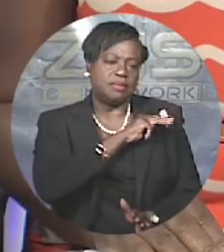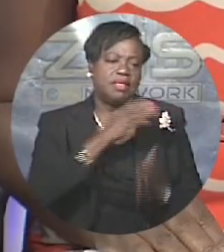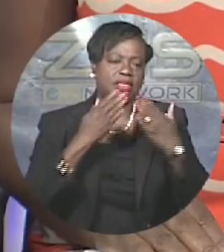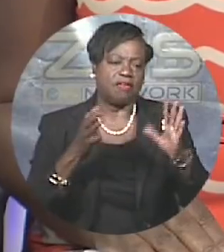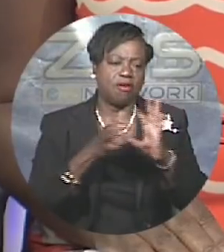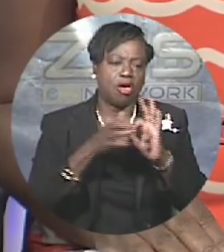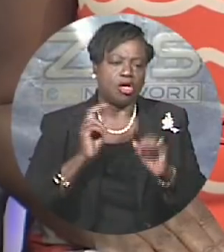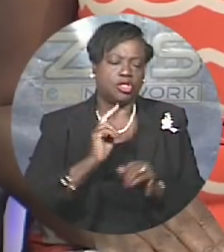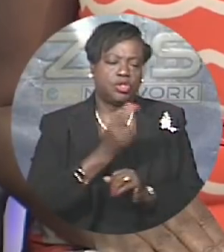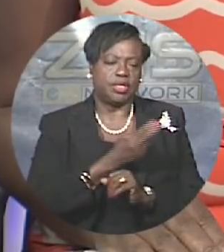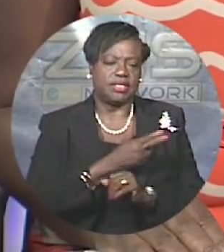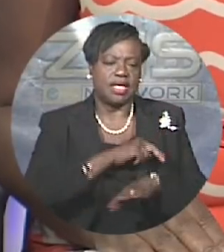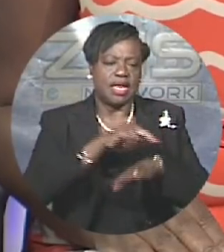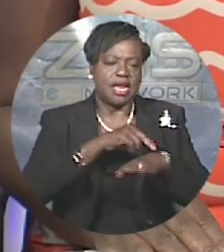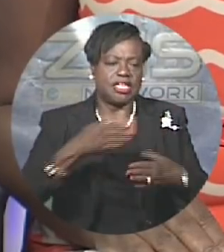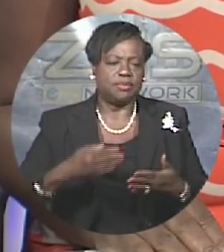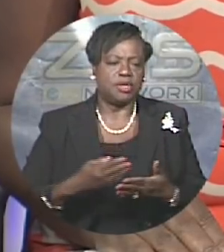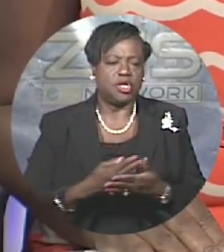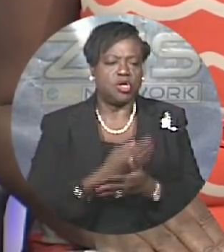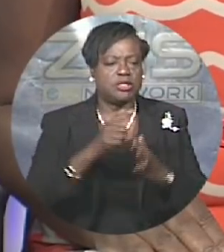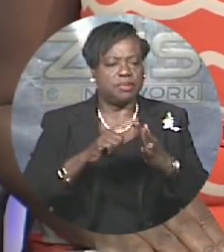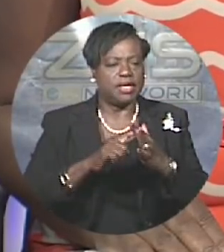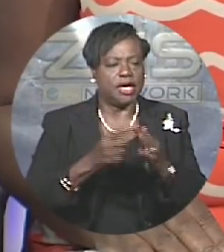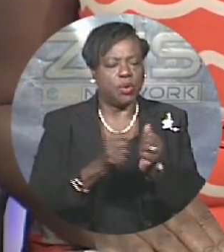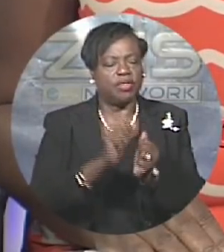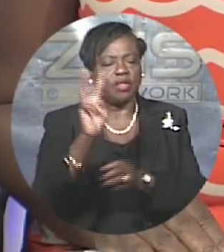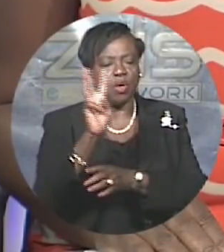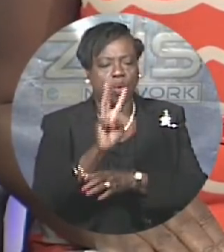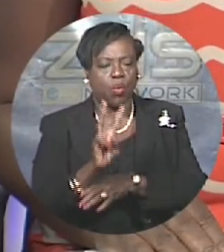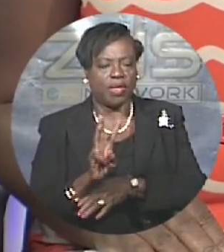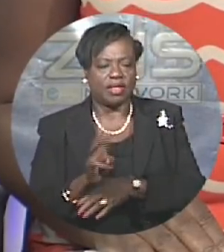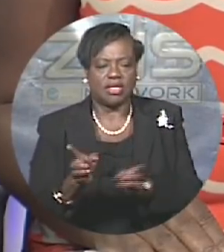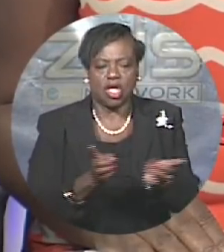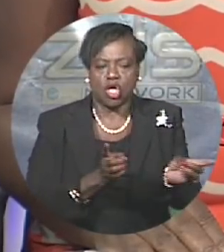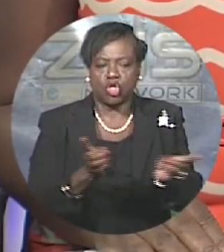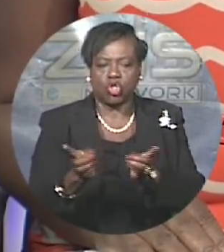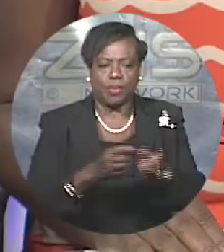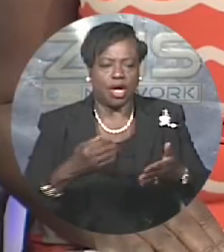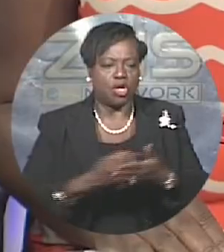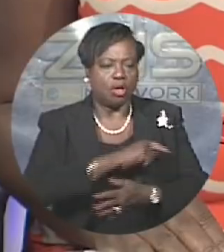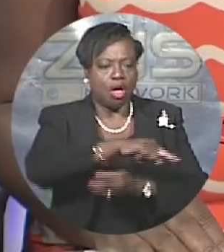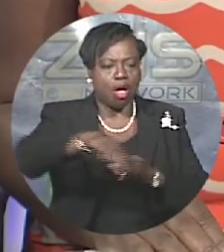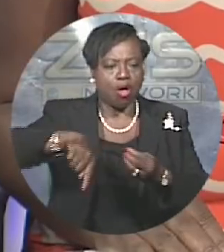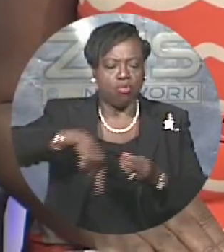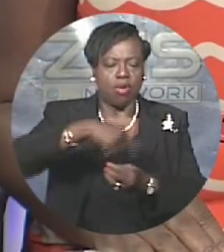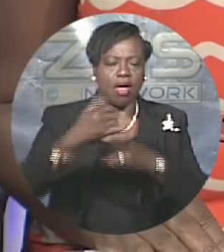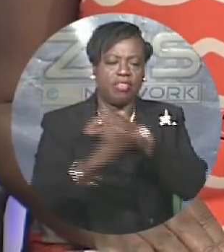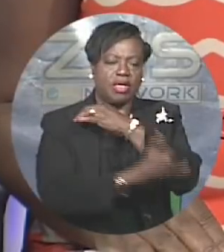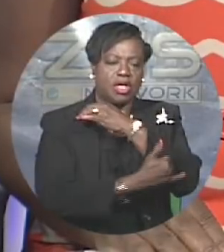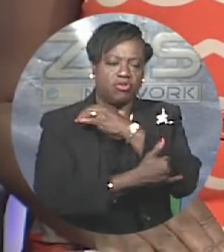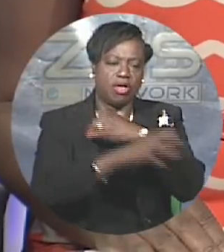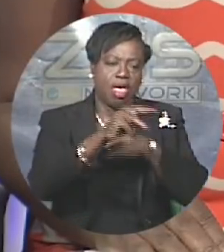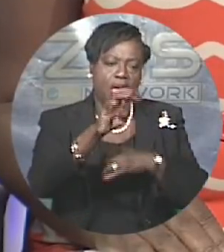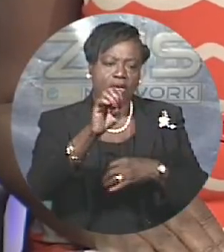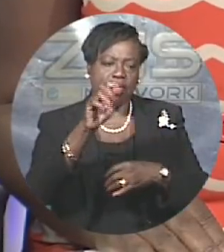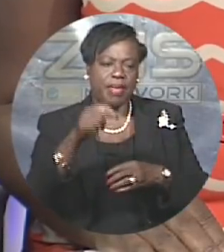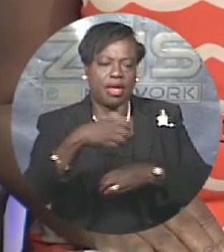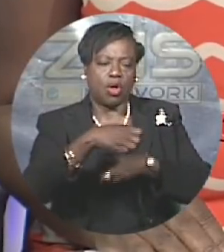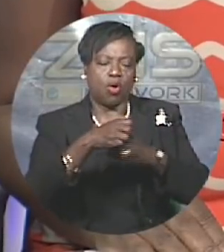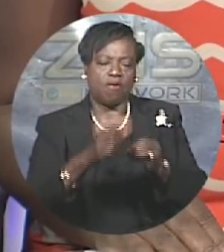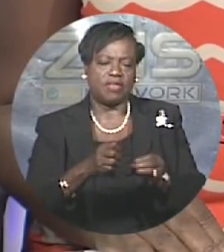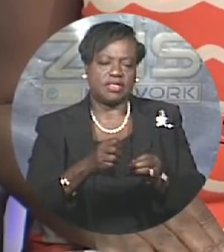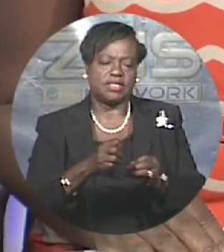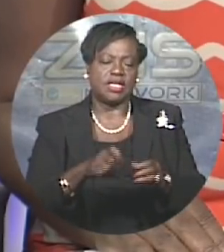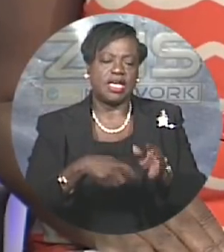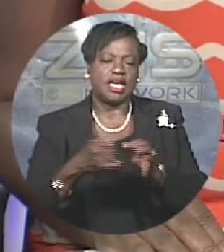tonight. The national news begins with weather as it dominates news around the country. The Met Office has issued a hurricane warning for the